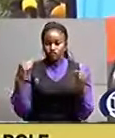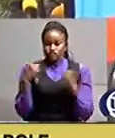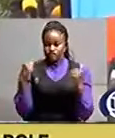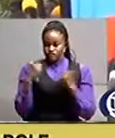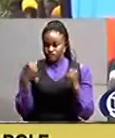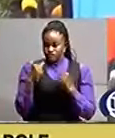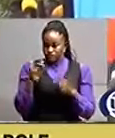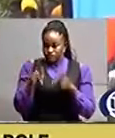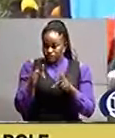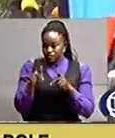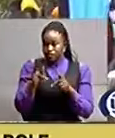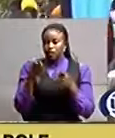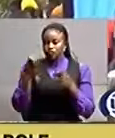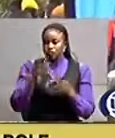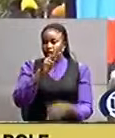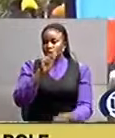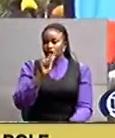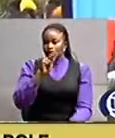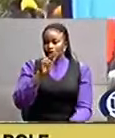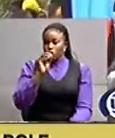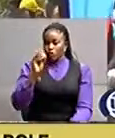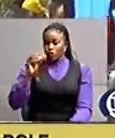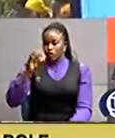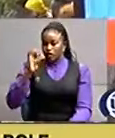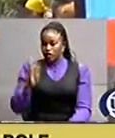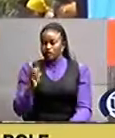kakogi health center three